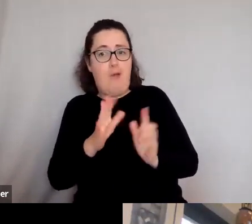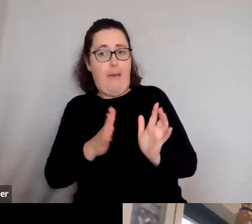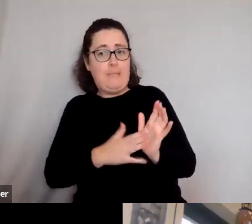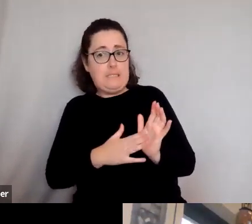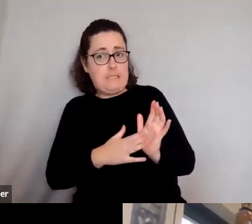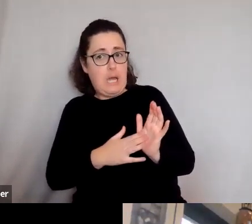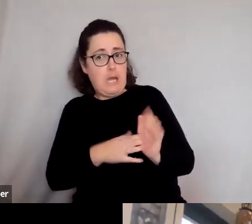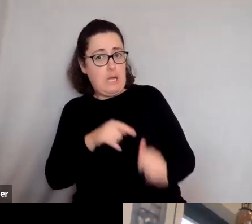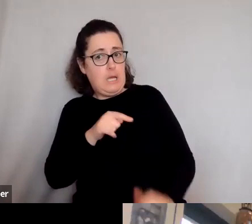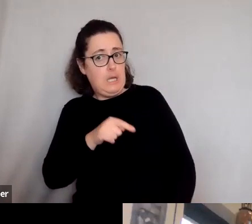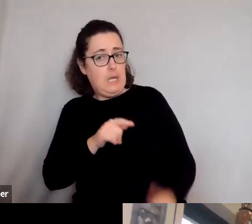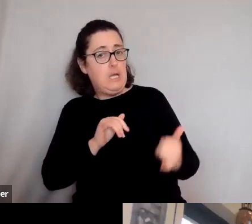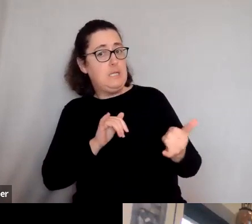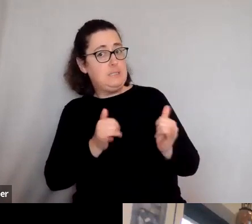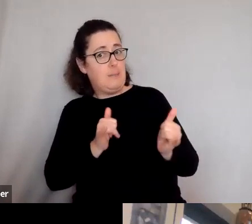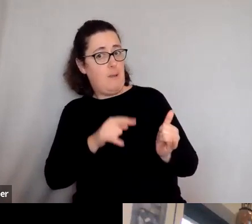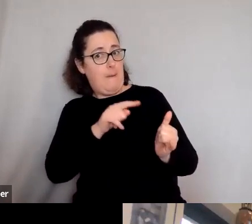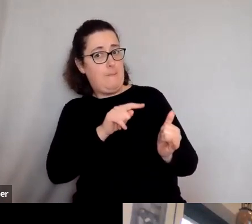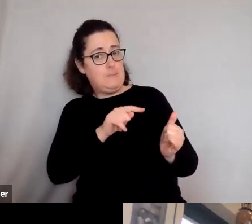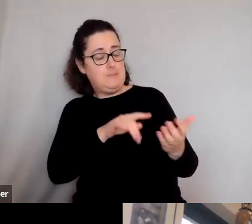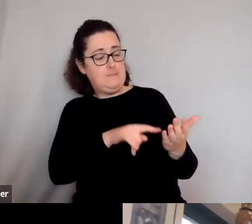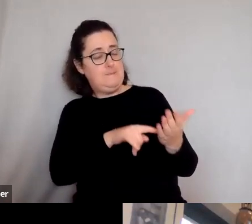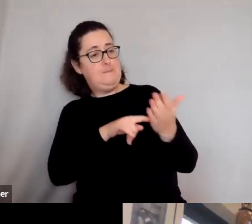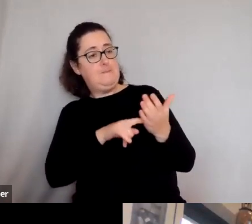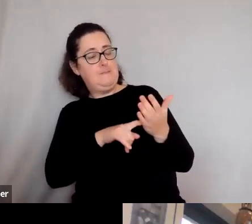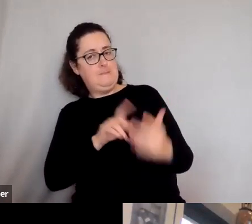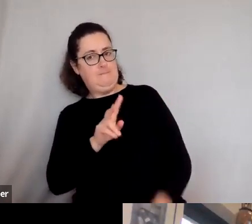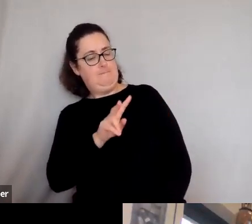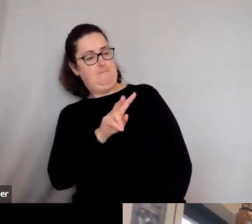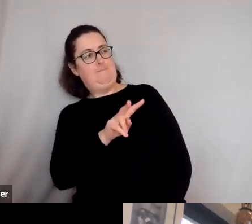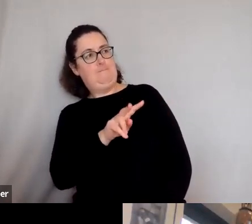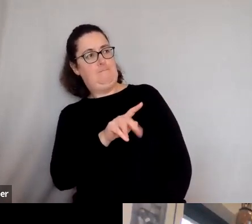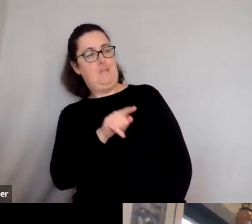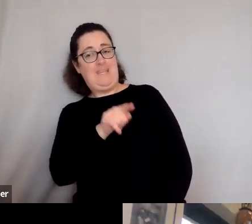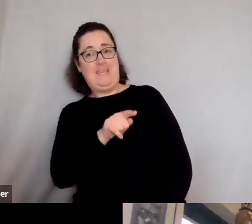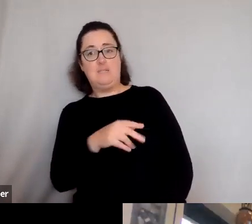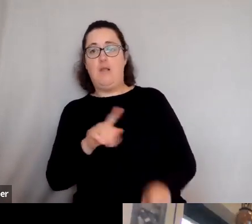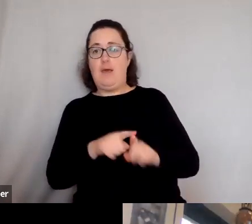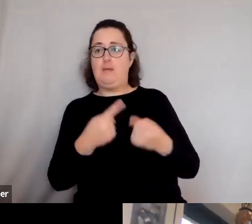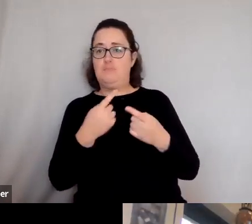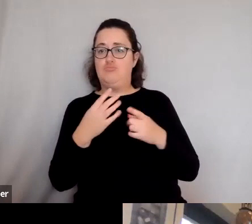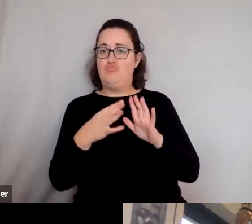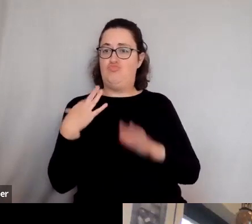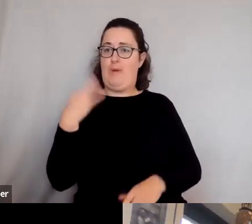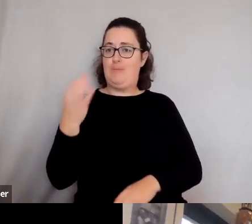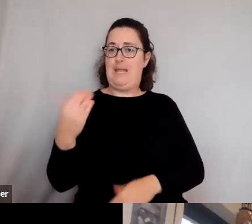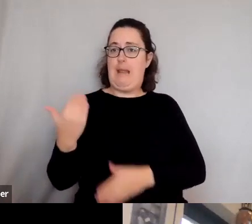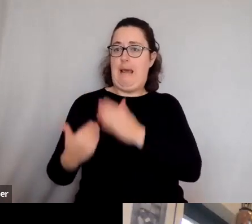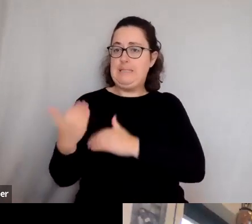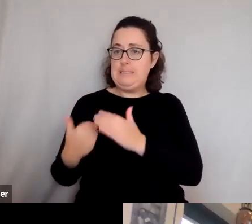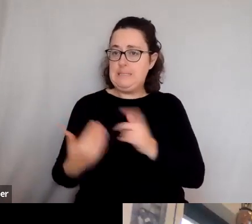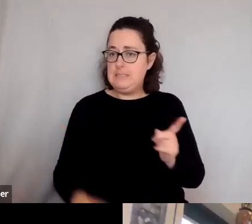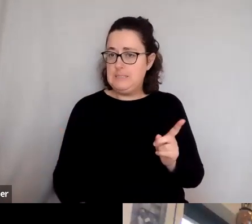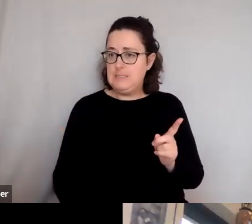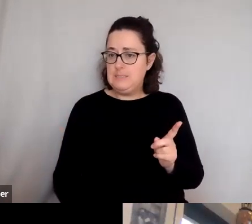sometimes give the impression because people see him as a voice of classics, and they think of it, therefore, as